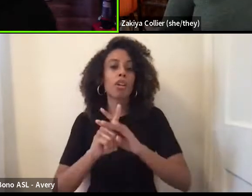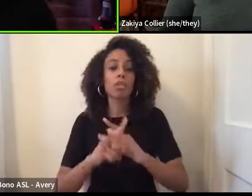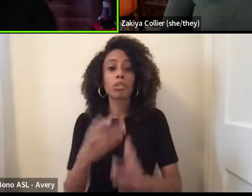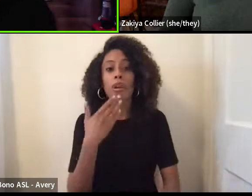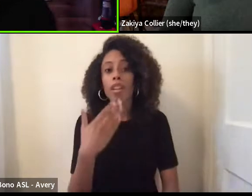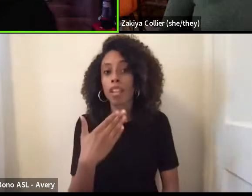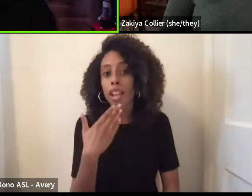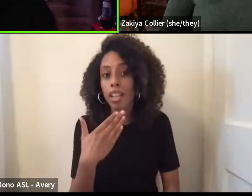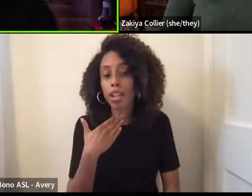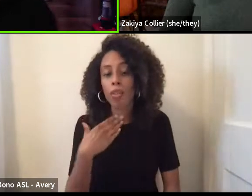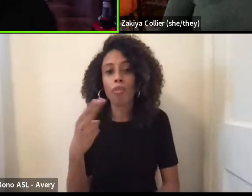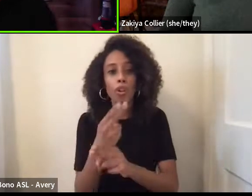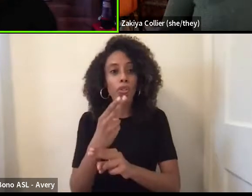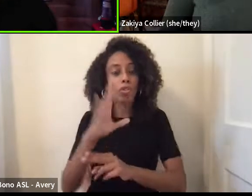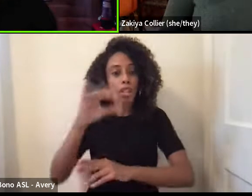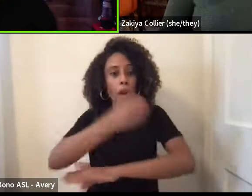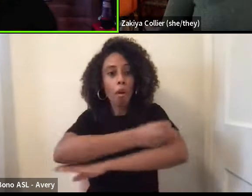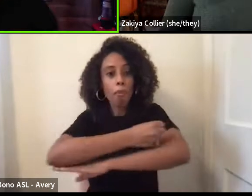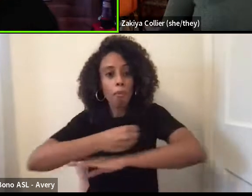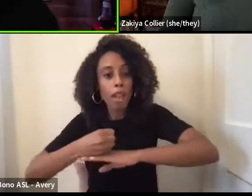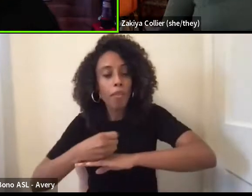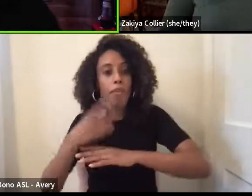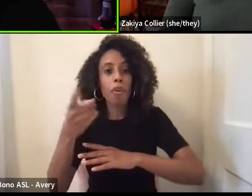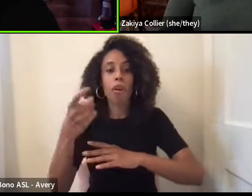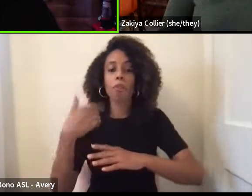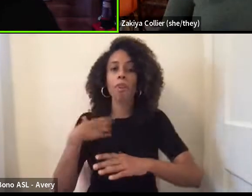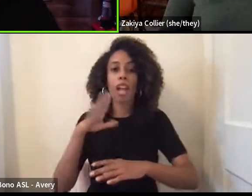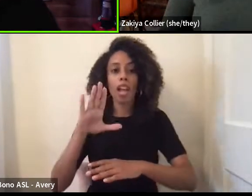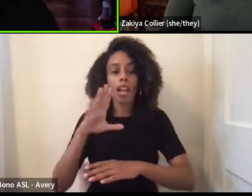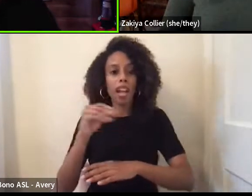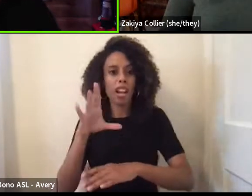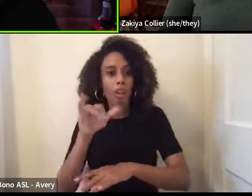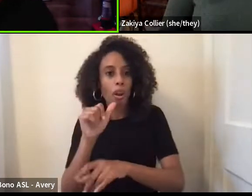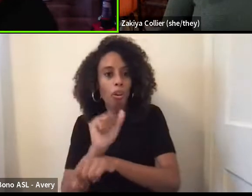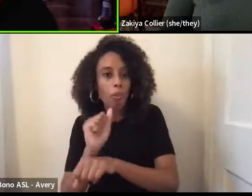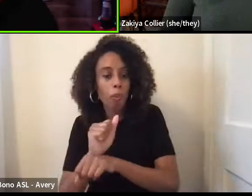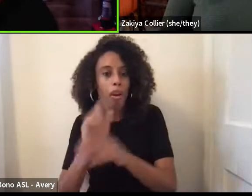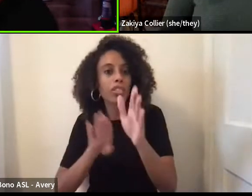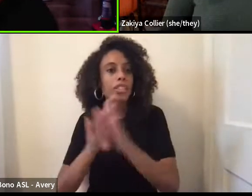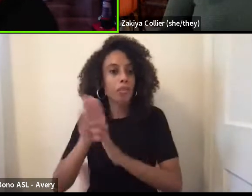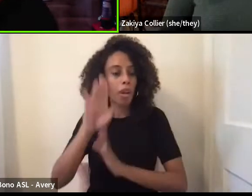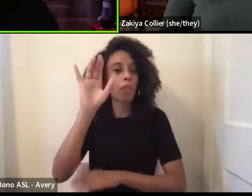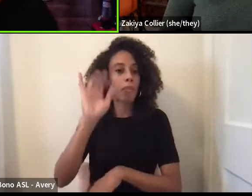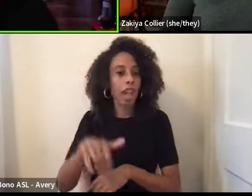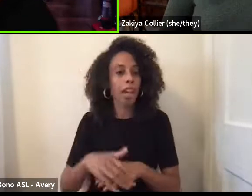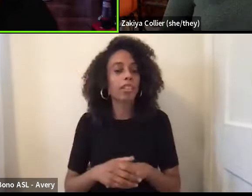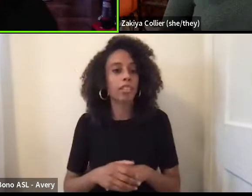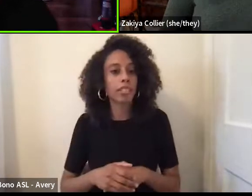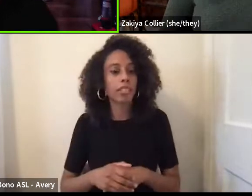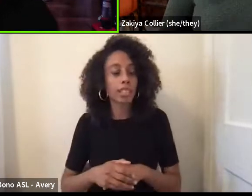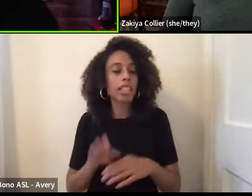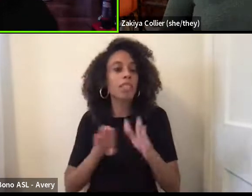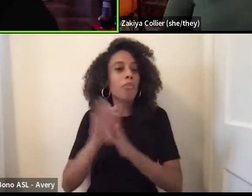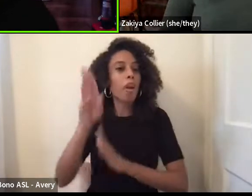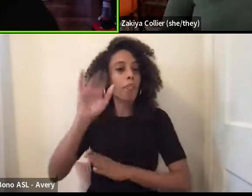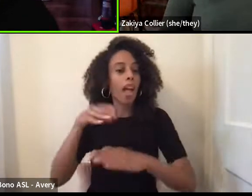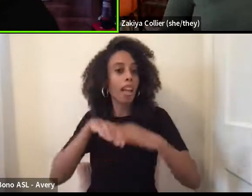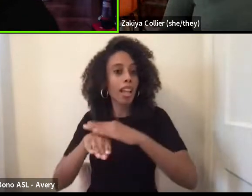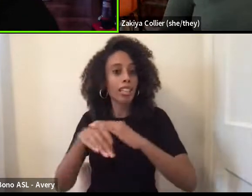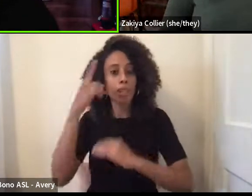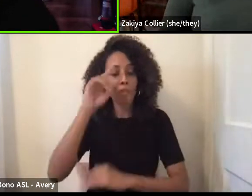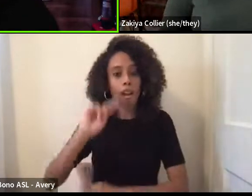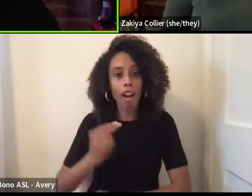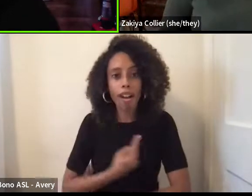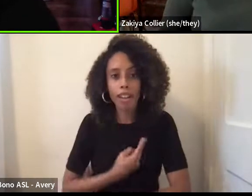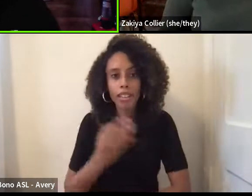utilizing your platform and your industry to kind of develop that, that access for us, you know, because